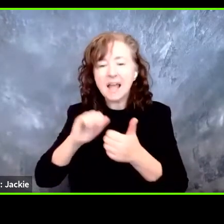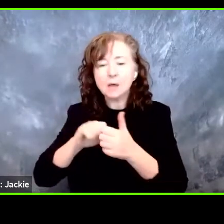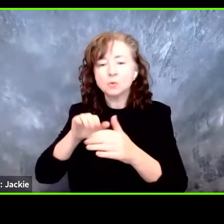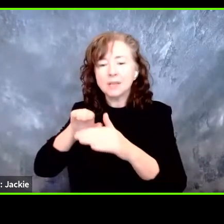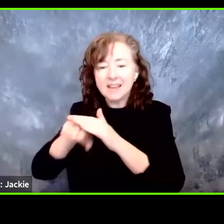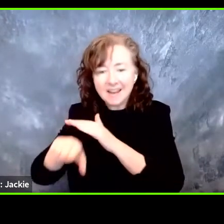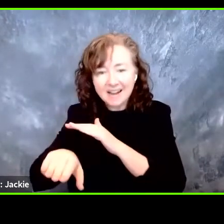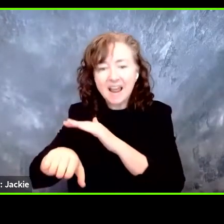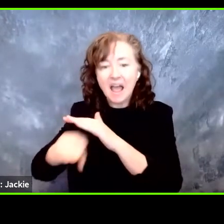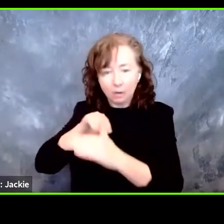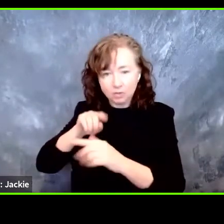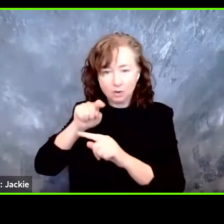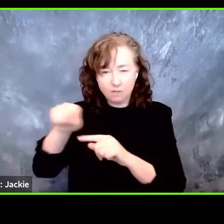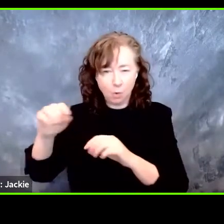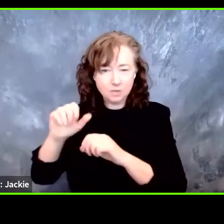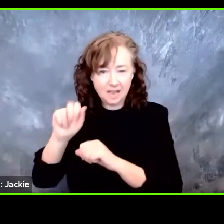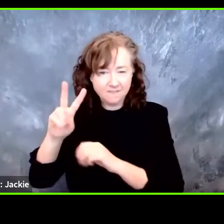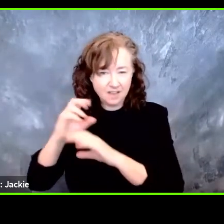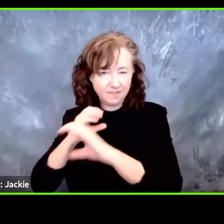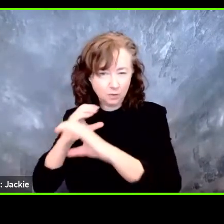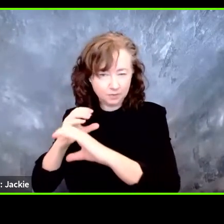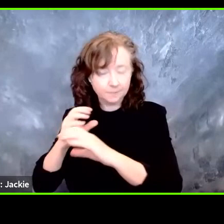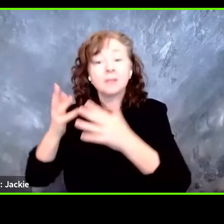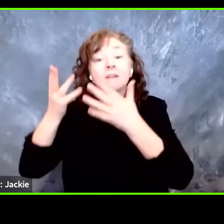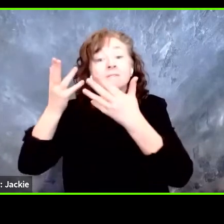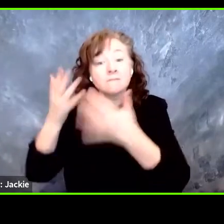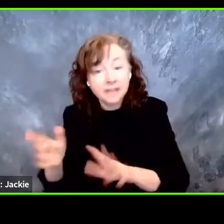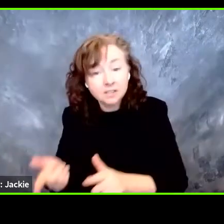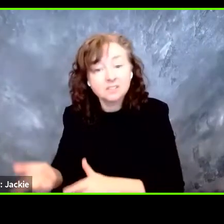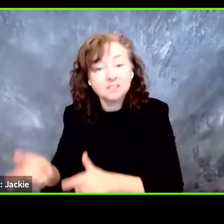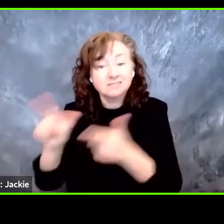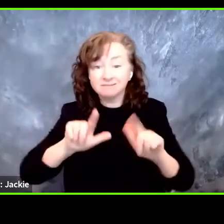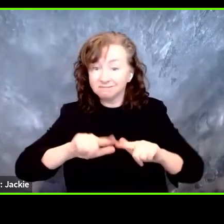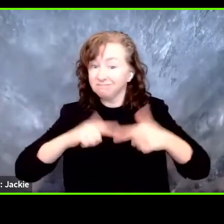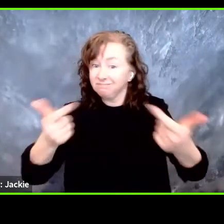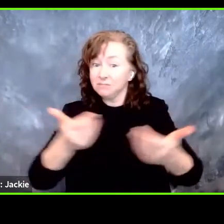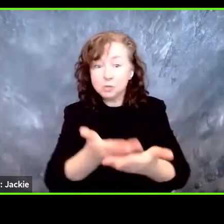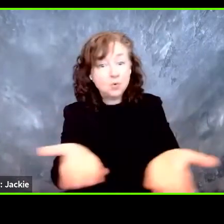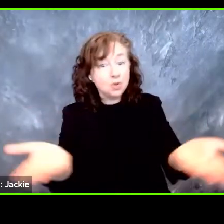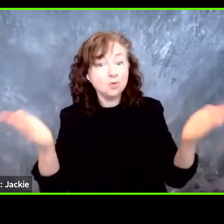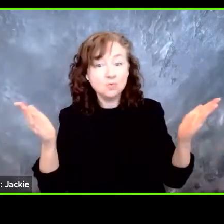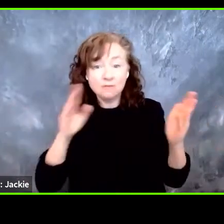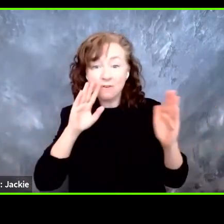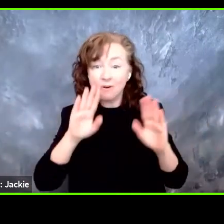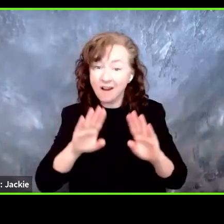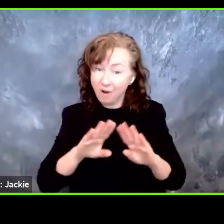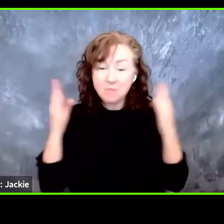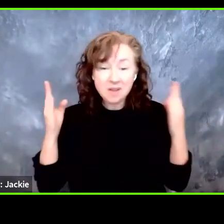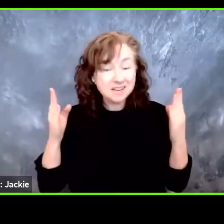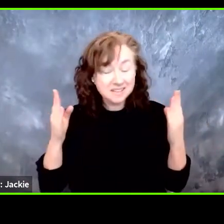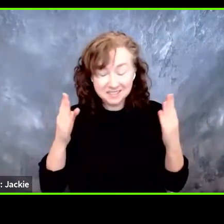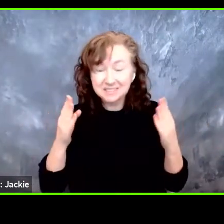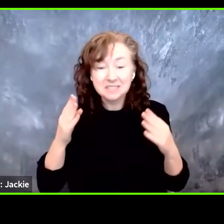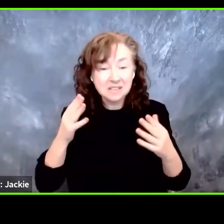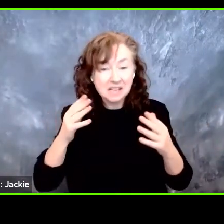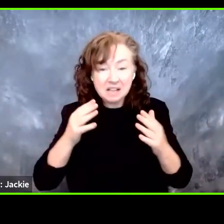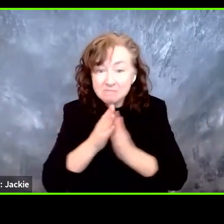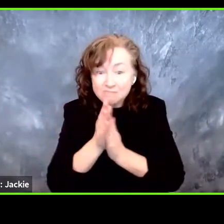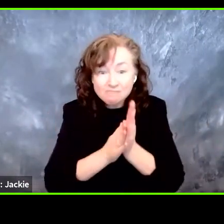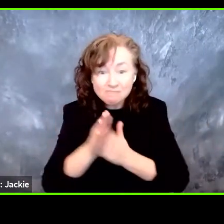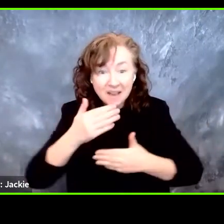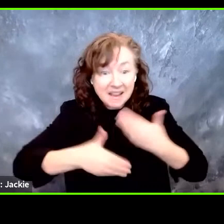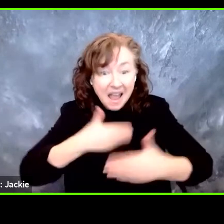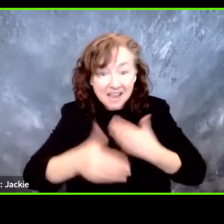we will turn it over to you for an open and what we know and will be an engaging